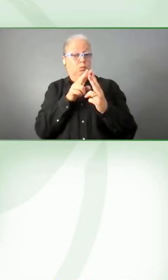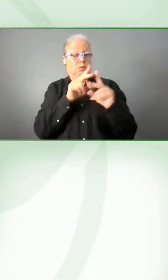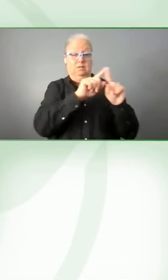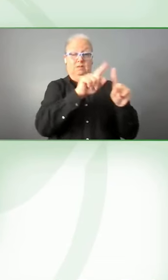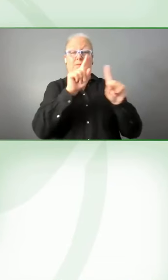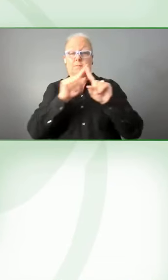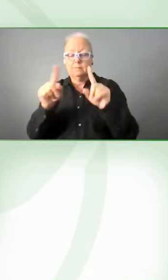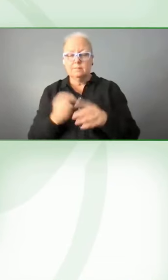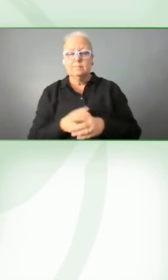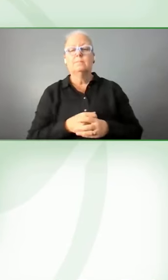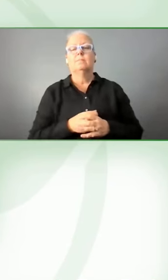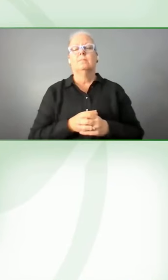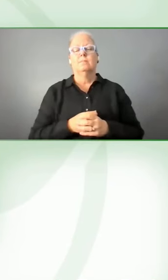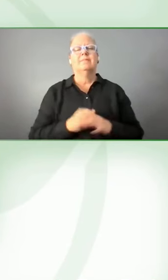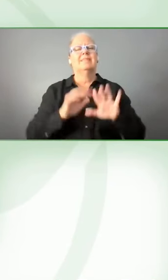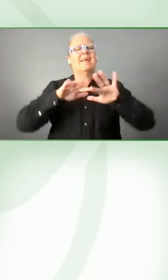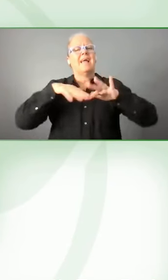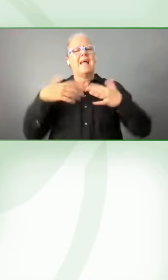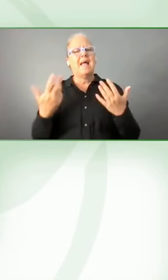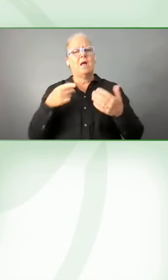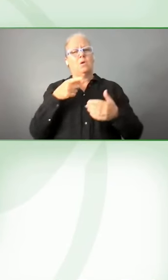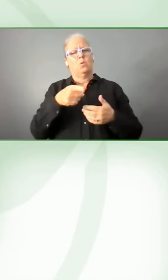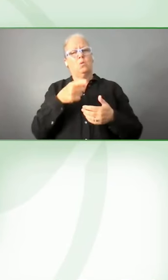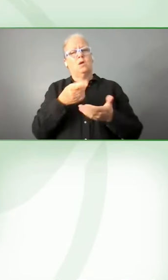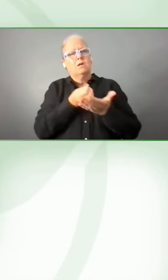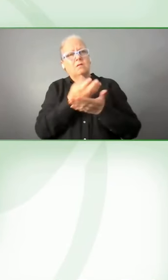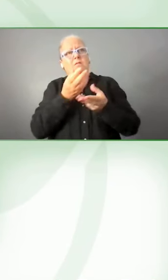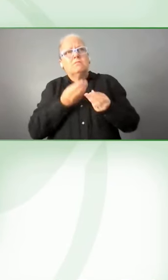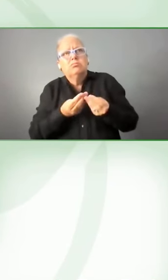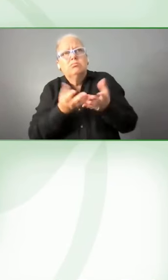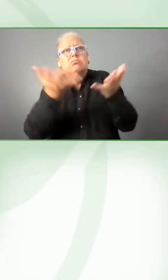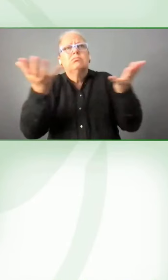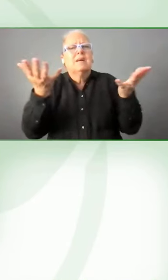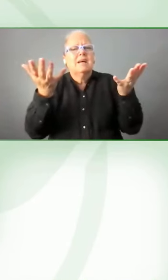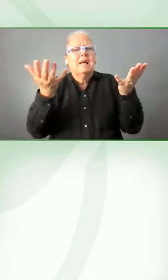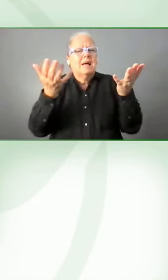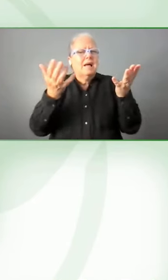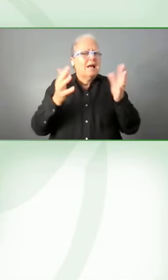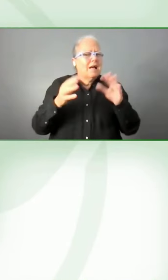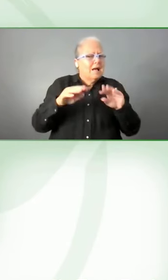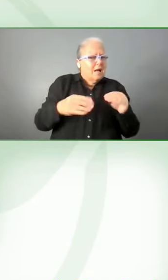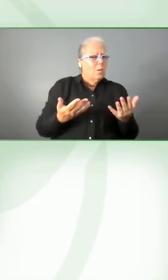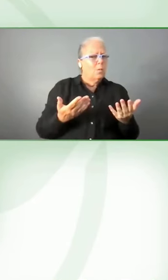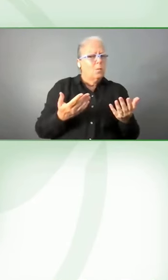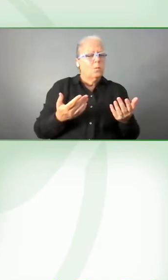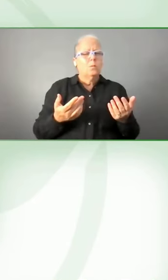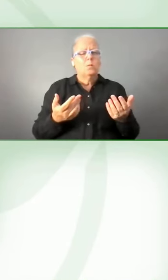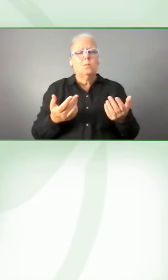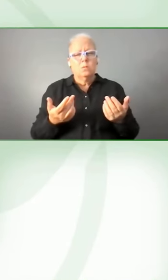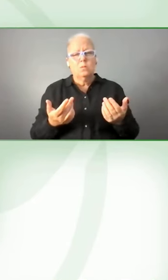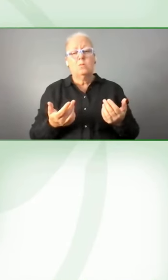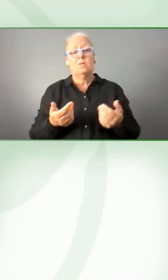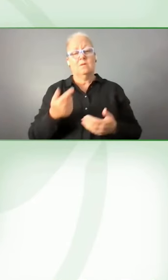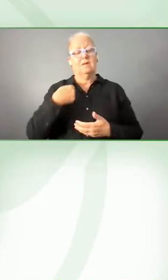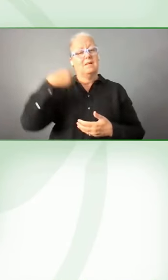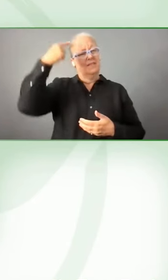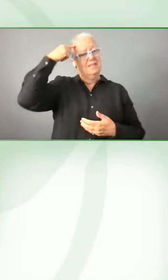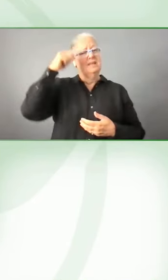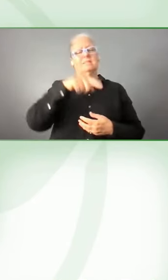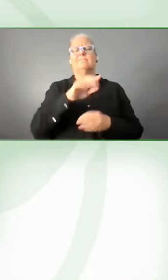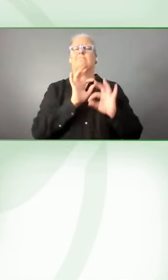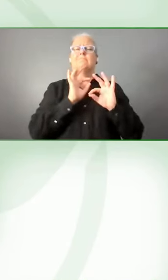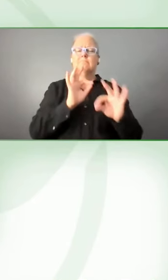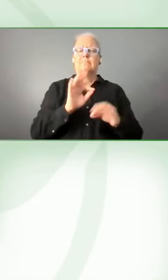spread? It was spread, I think, because it has a very good SEO, very good